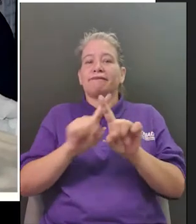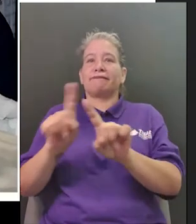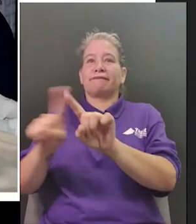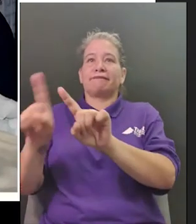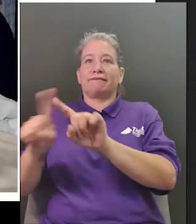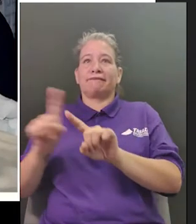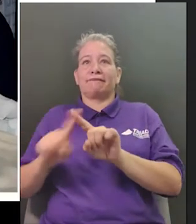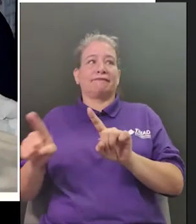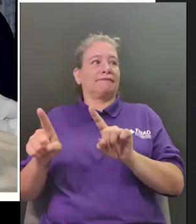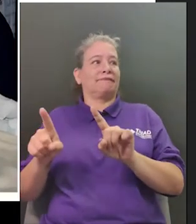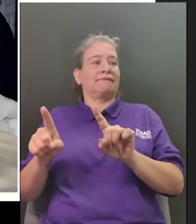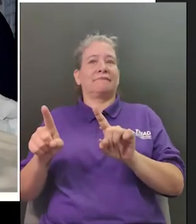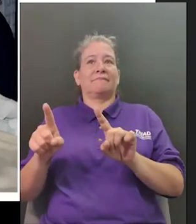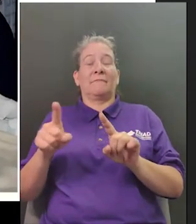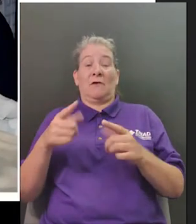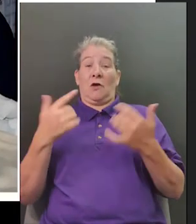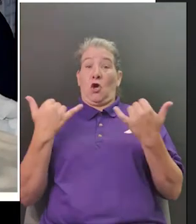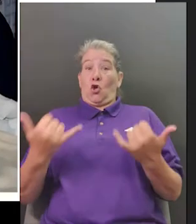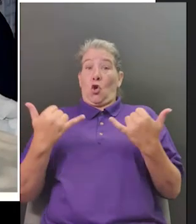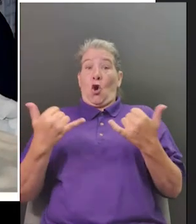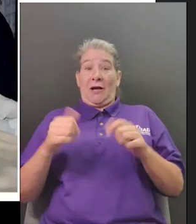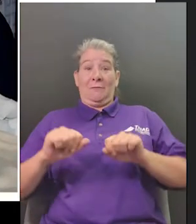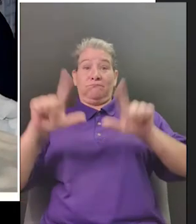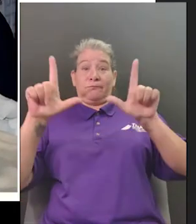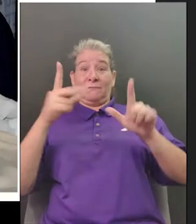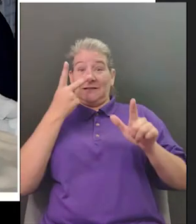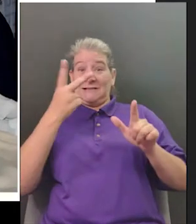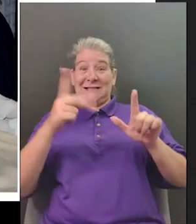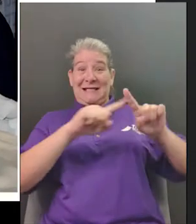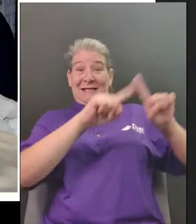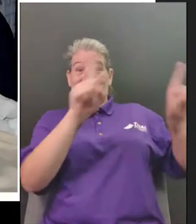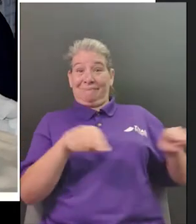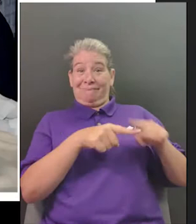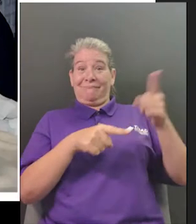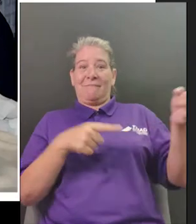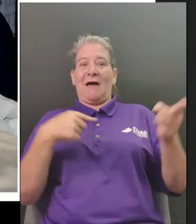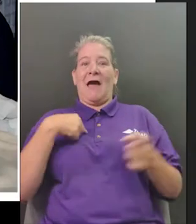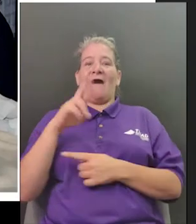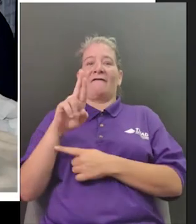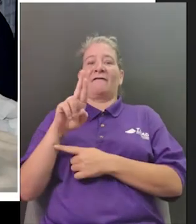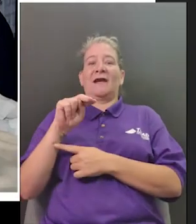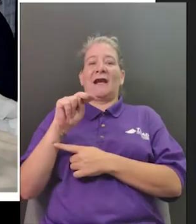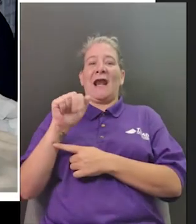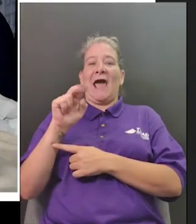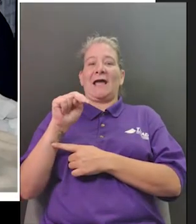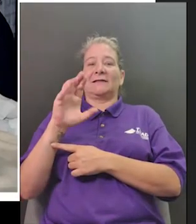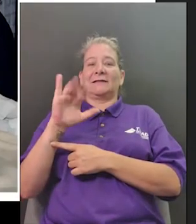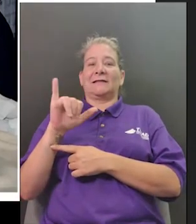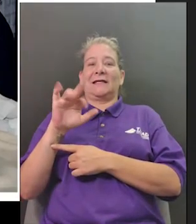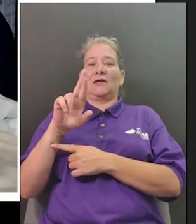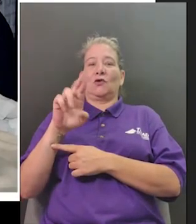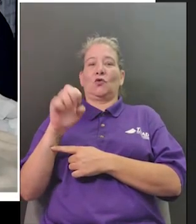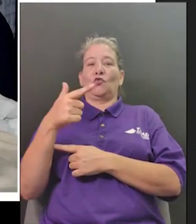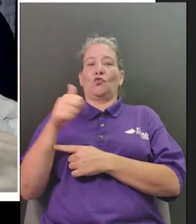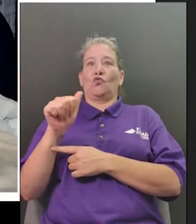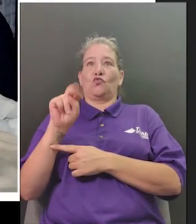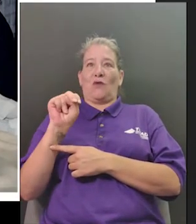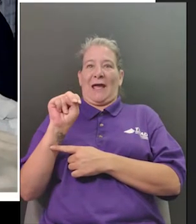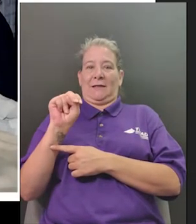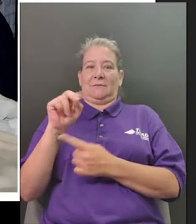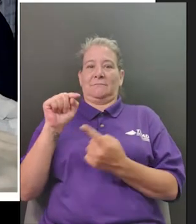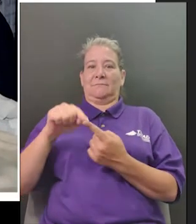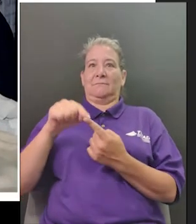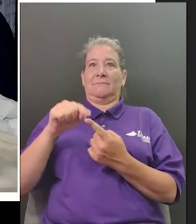my screen i have nancy reagan who was first lady when i was a little kid maybe your age